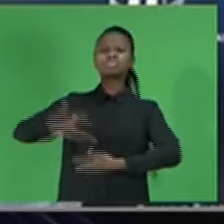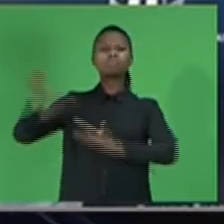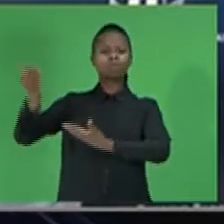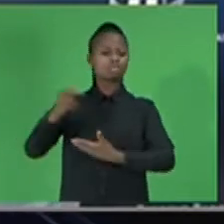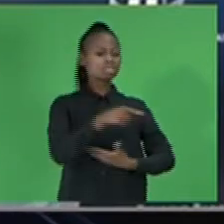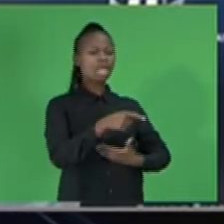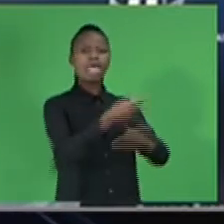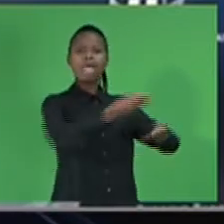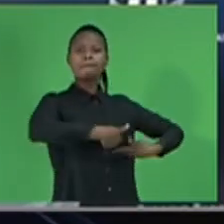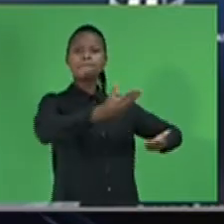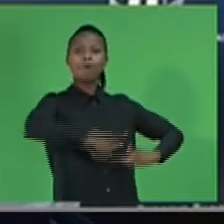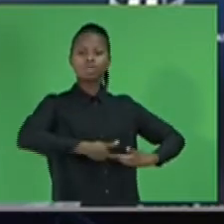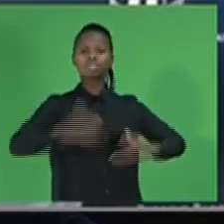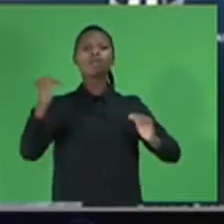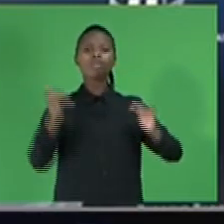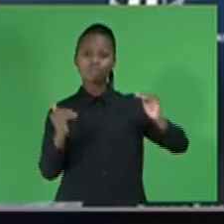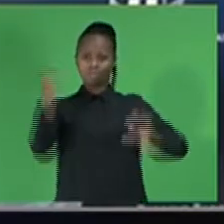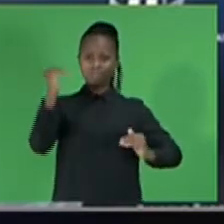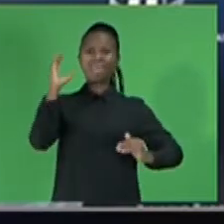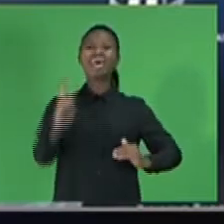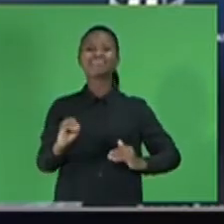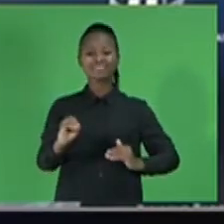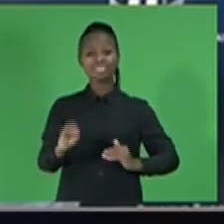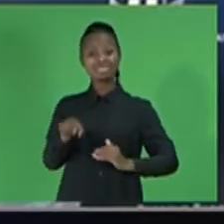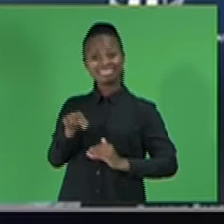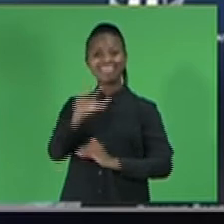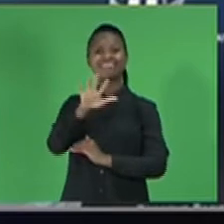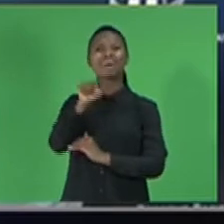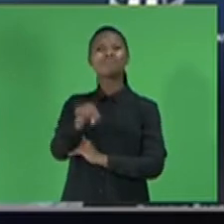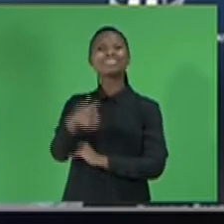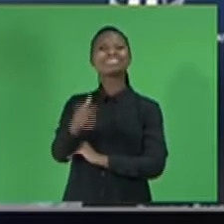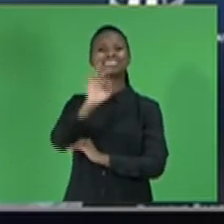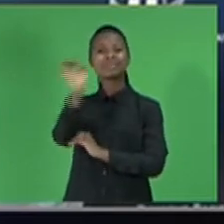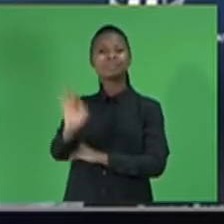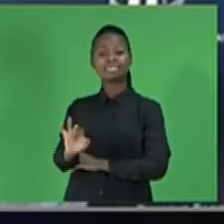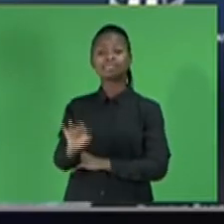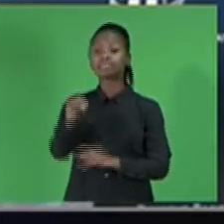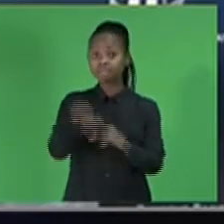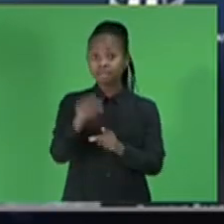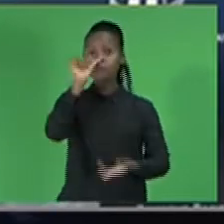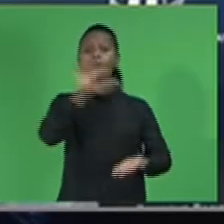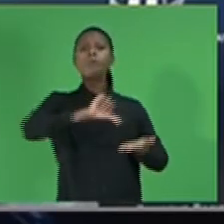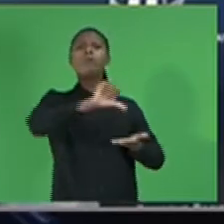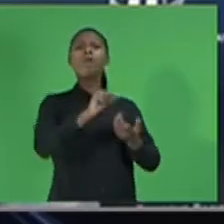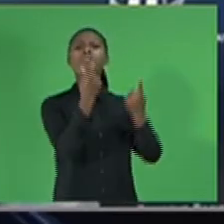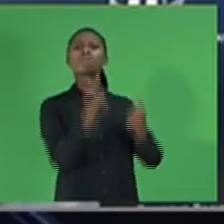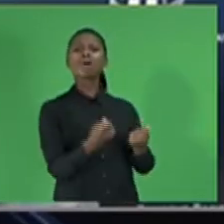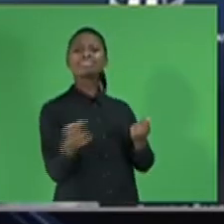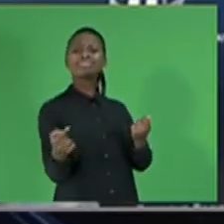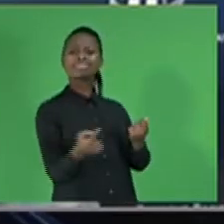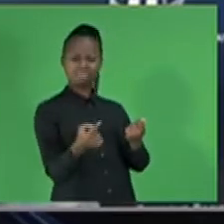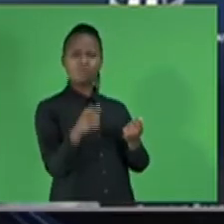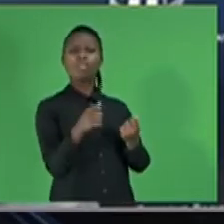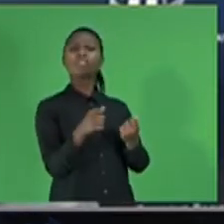mining and agricultural exports, still growing gradually rising oil prices, and slowly reviving demand